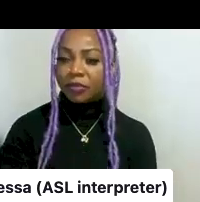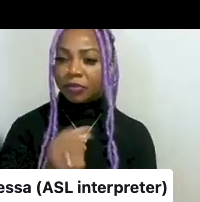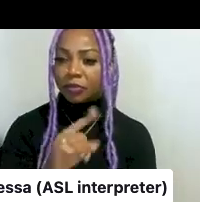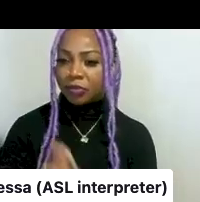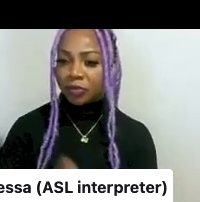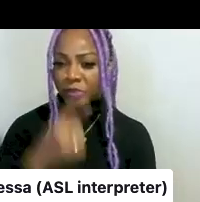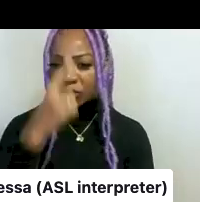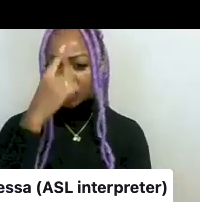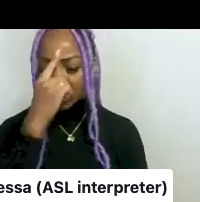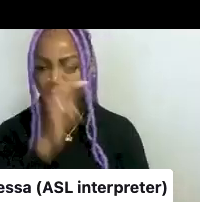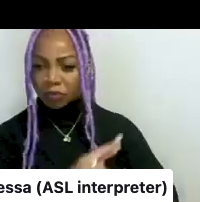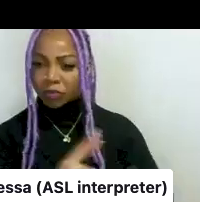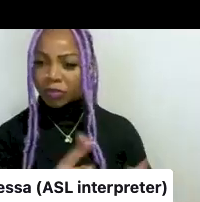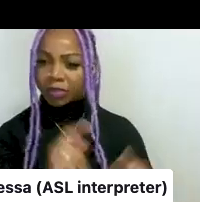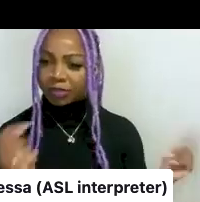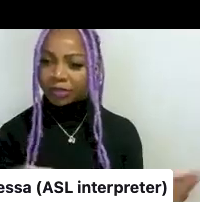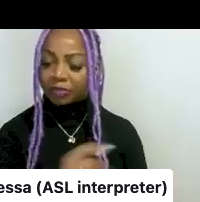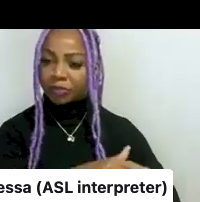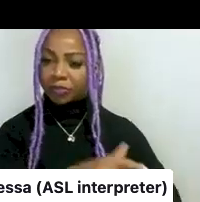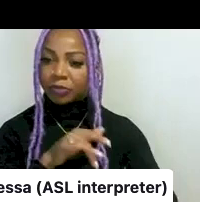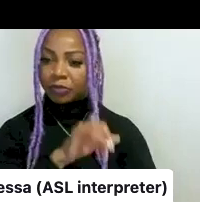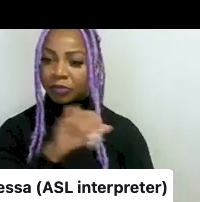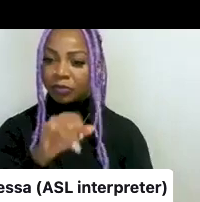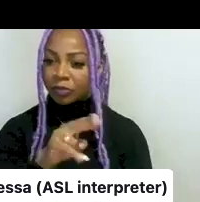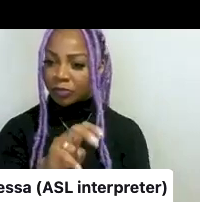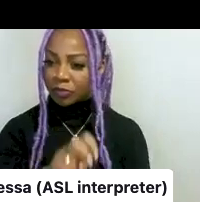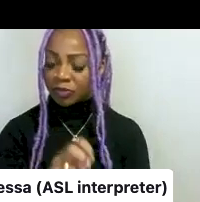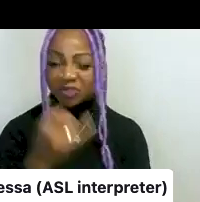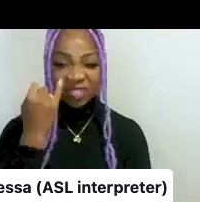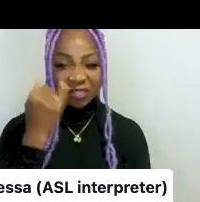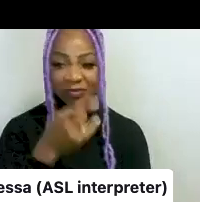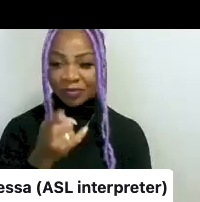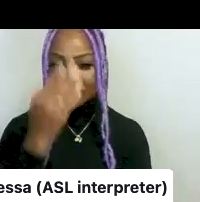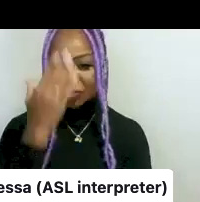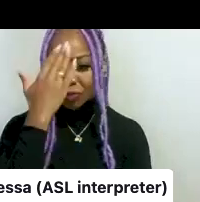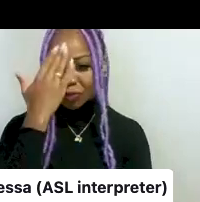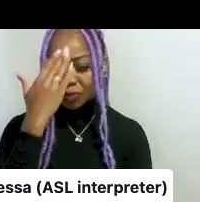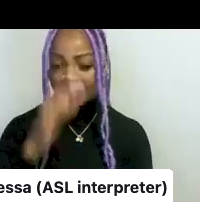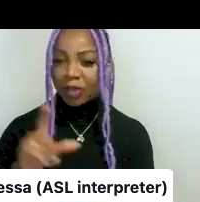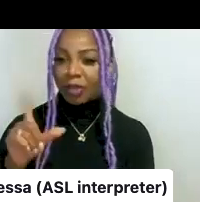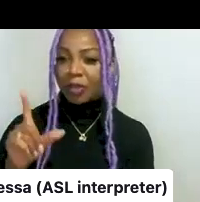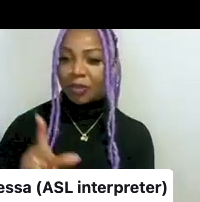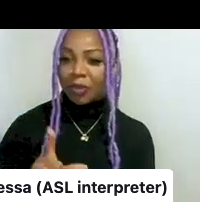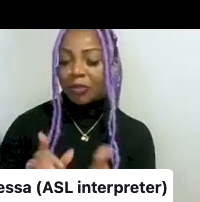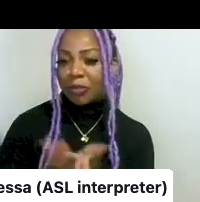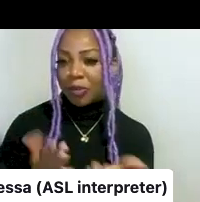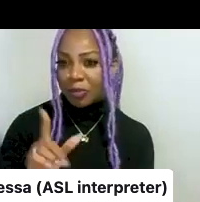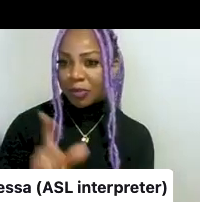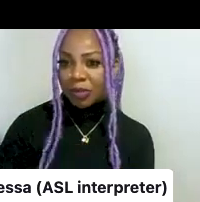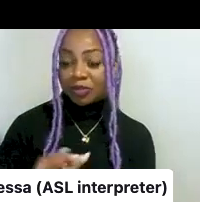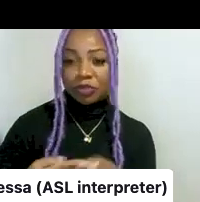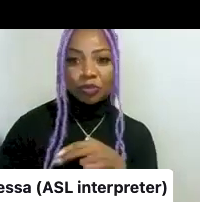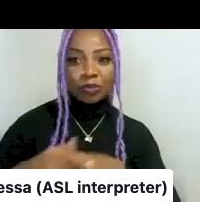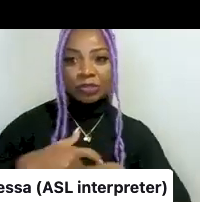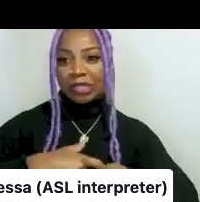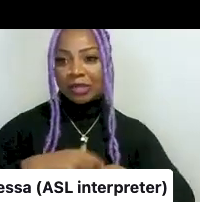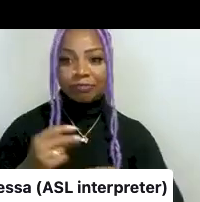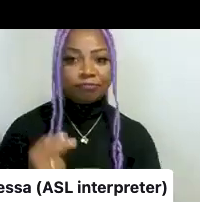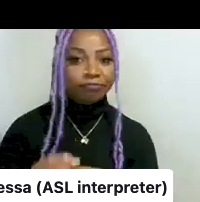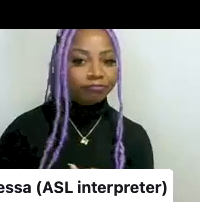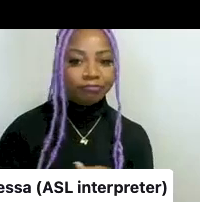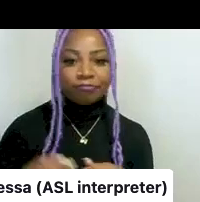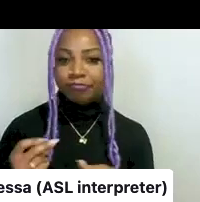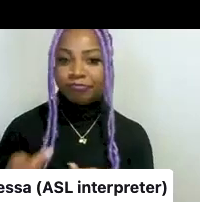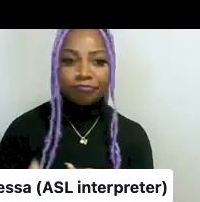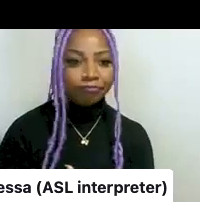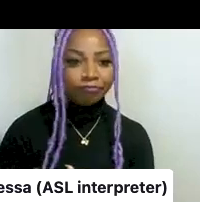early June, which, um, if you have any familiarity with book publishing is an extremely short time to, um,